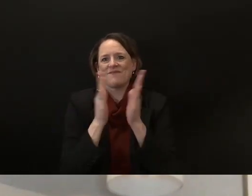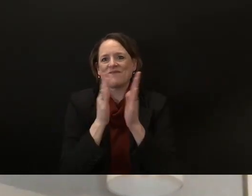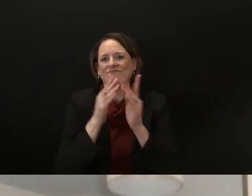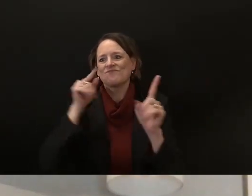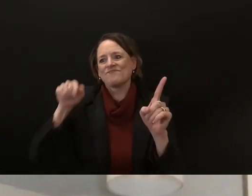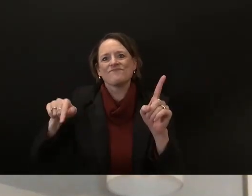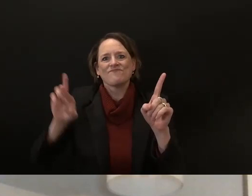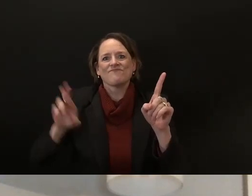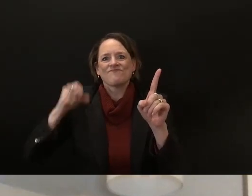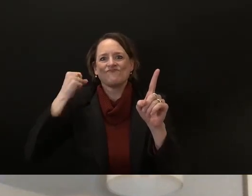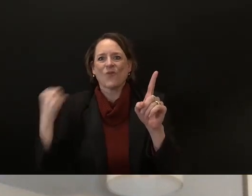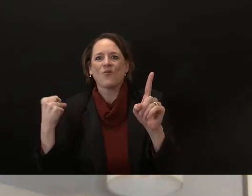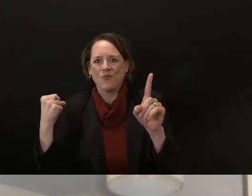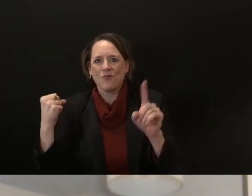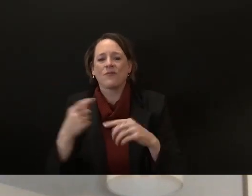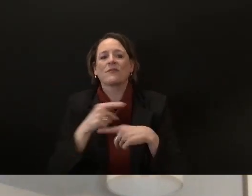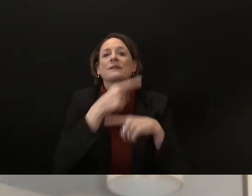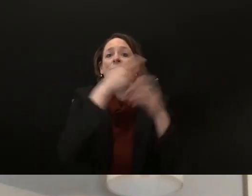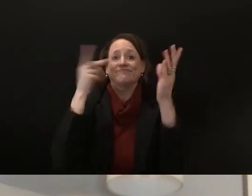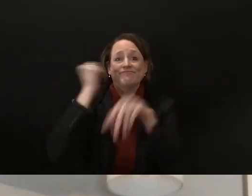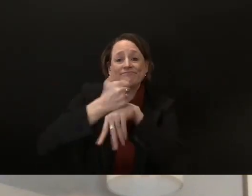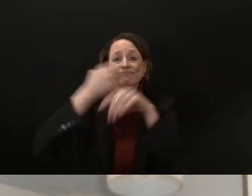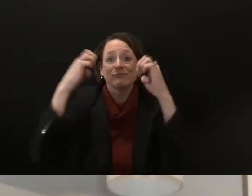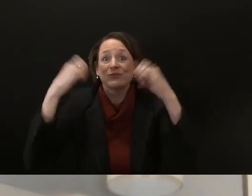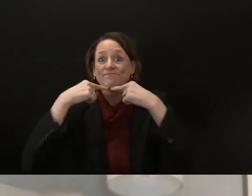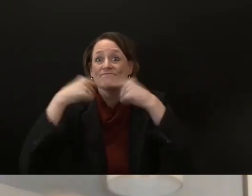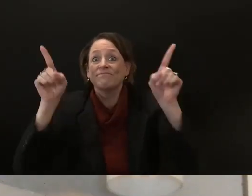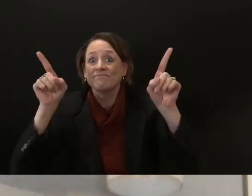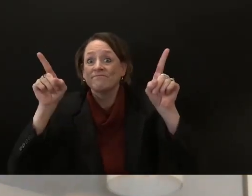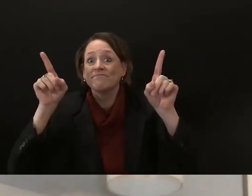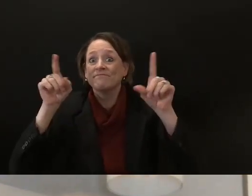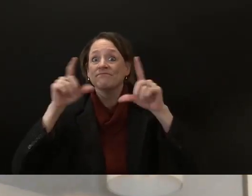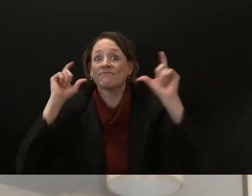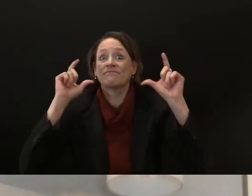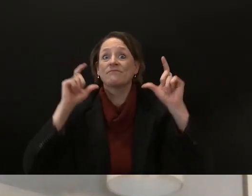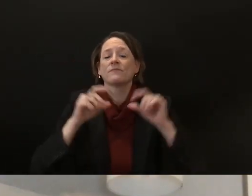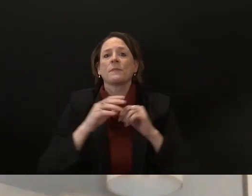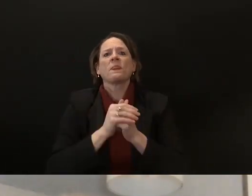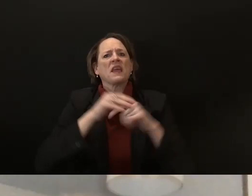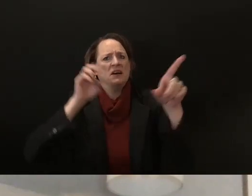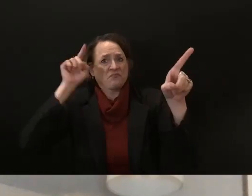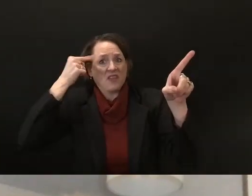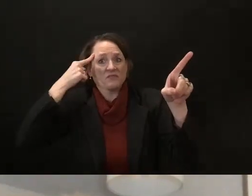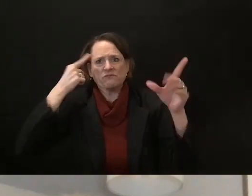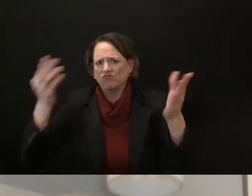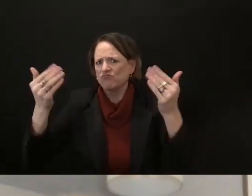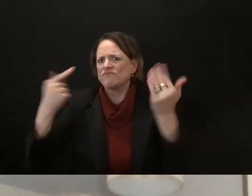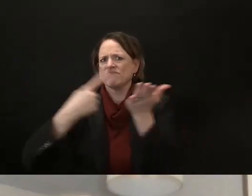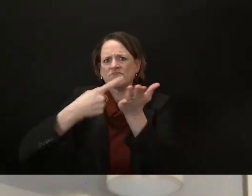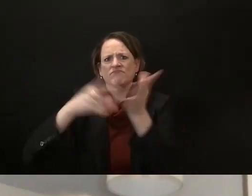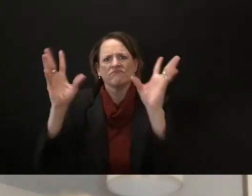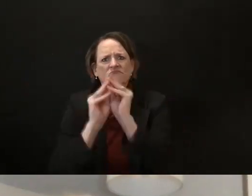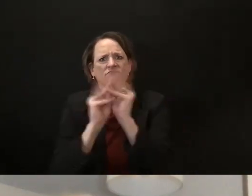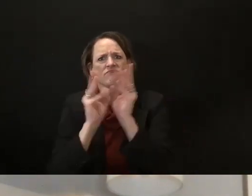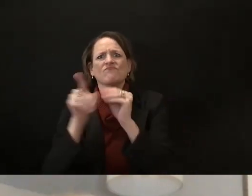and he has the ability to basically call the legislature back into session um for for unique situations he did that and was gaveled out